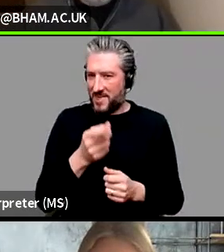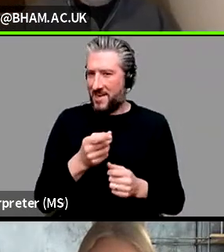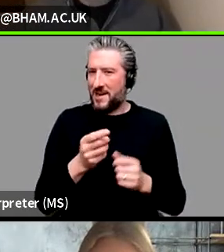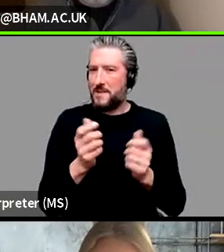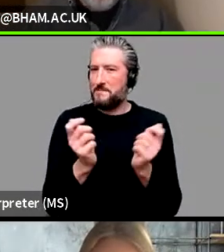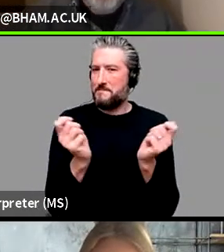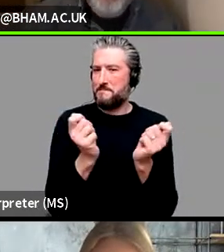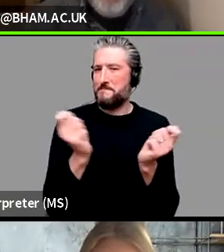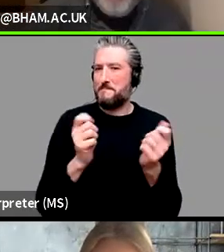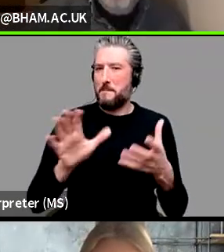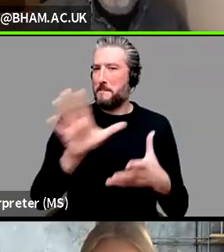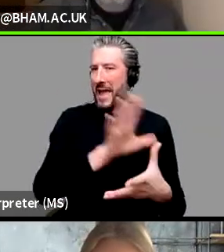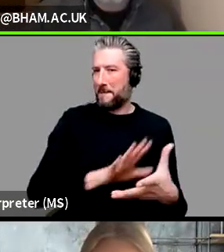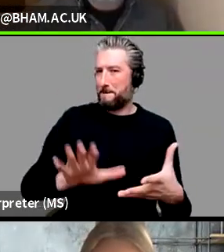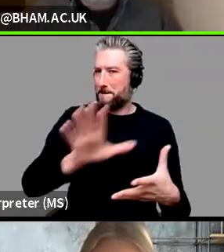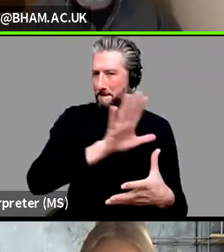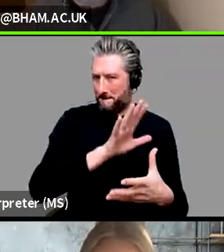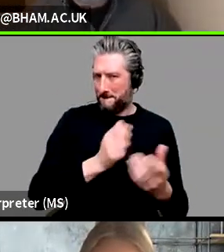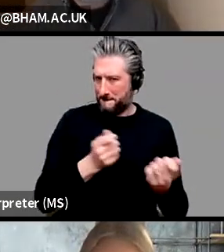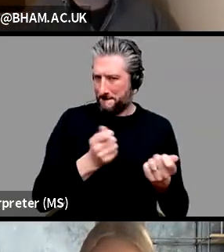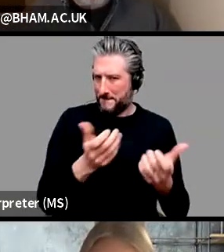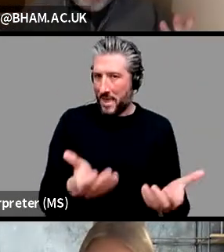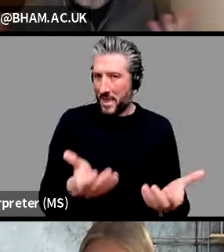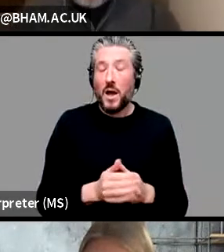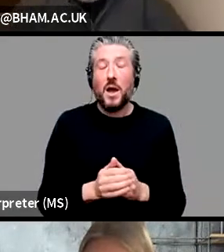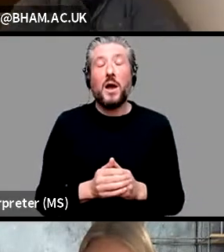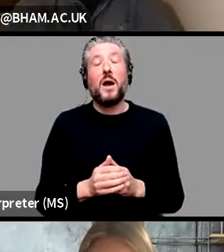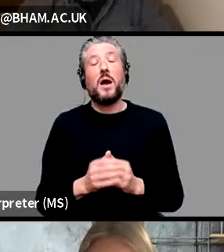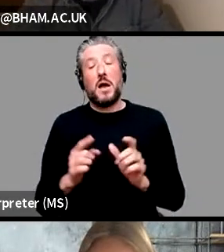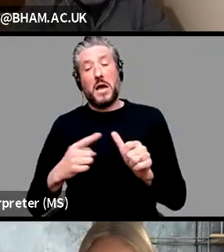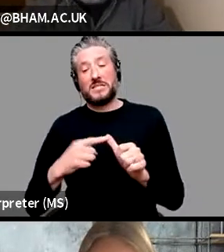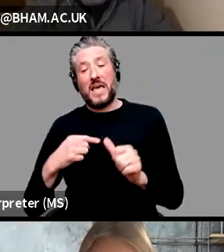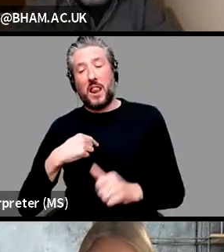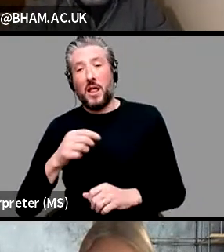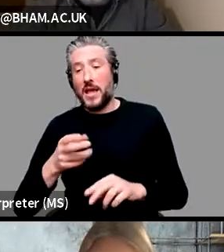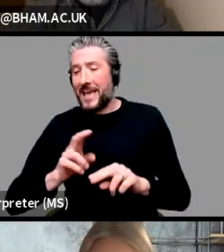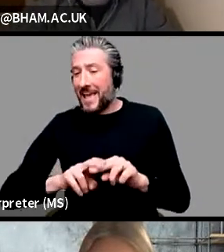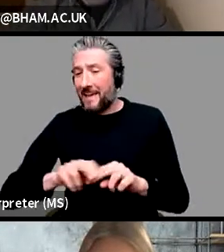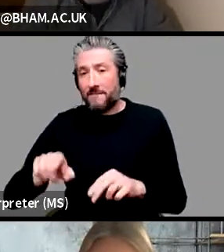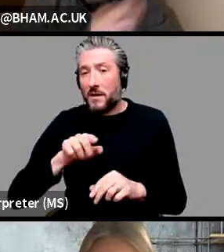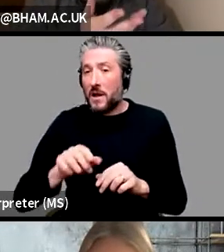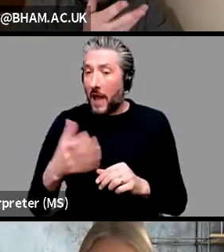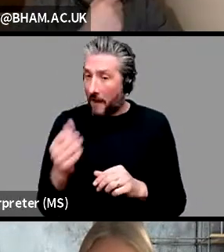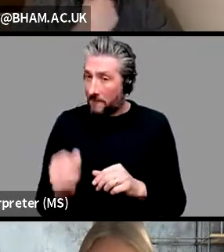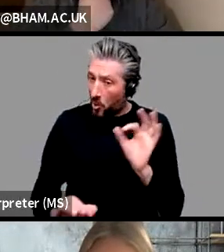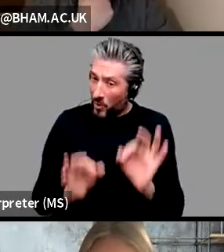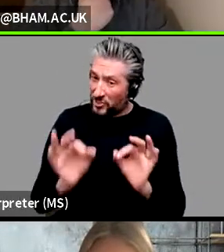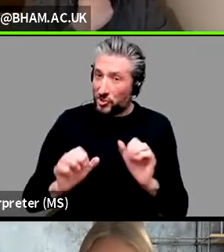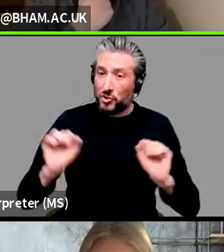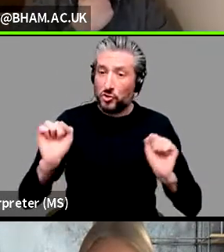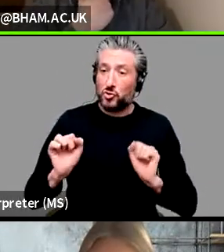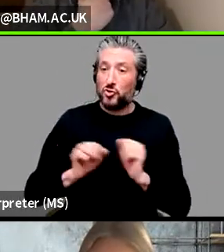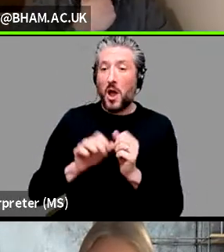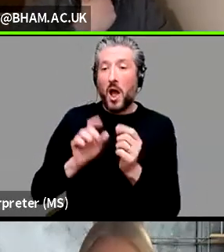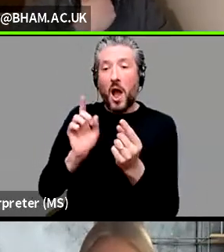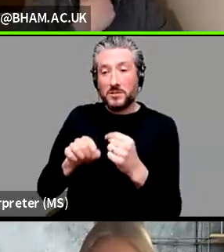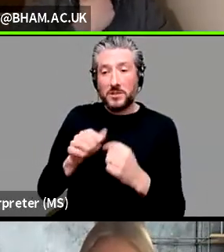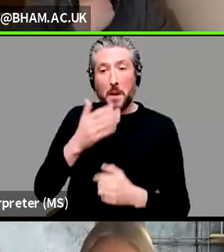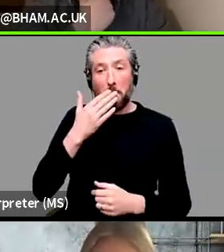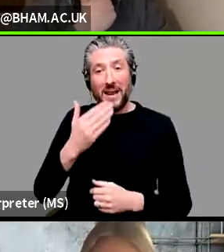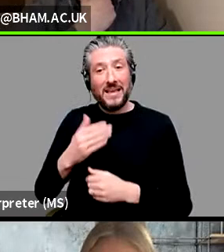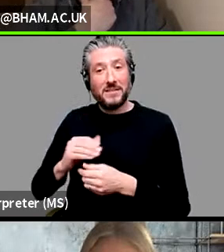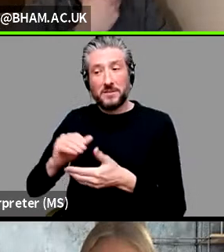And, and if someone had, if people had questions that we didn't get to answer, if you want to add it on, on YouTube, I could answer it there or. Exactly. Yeah. Yeah.